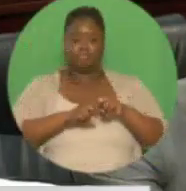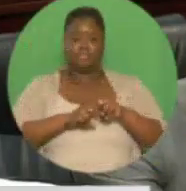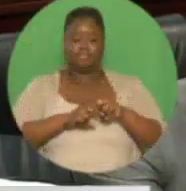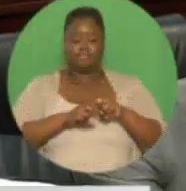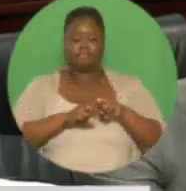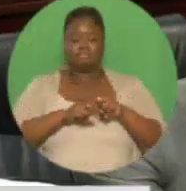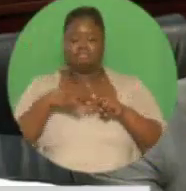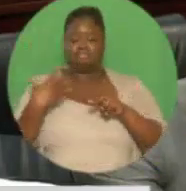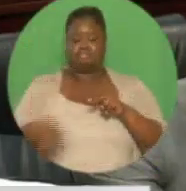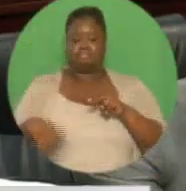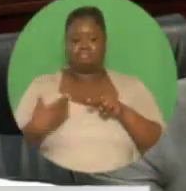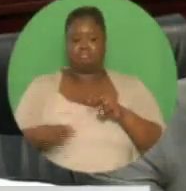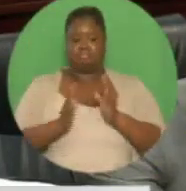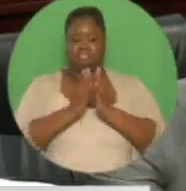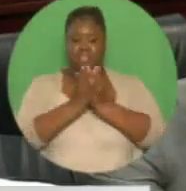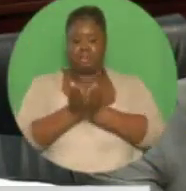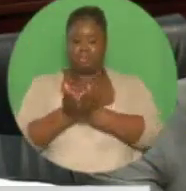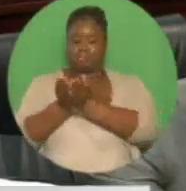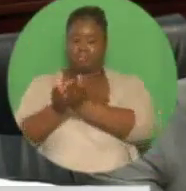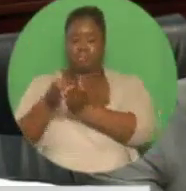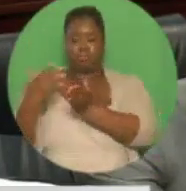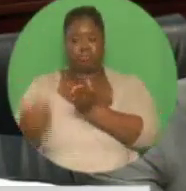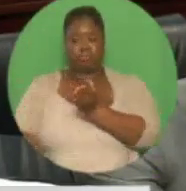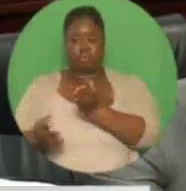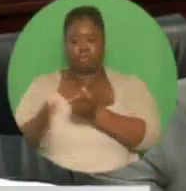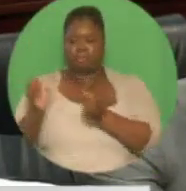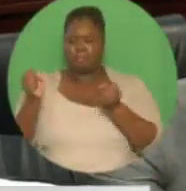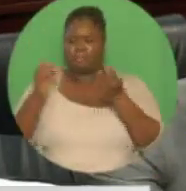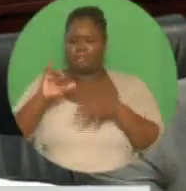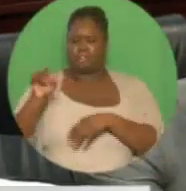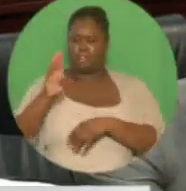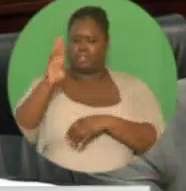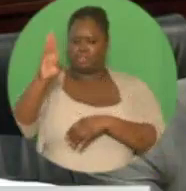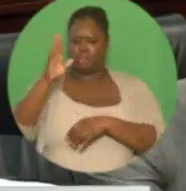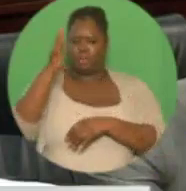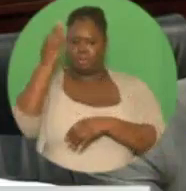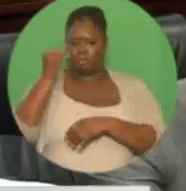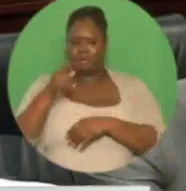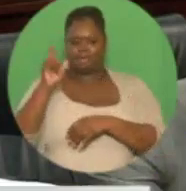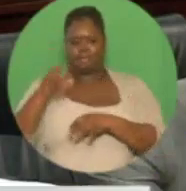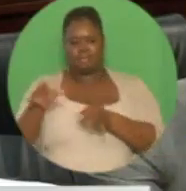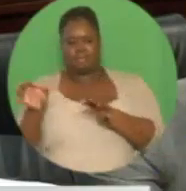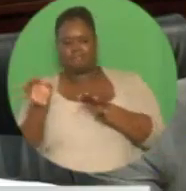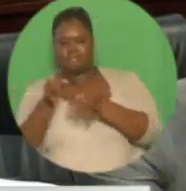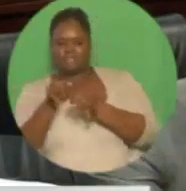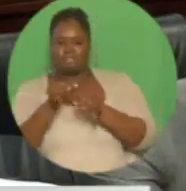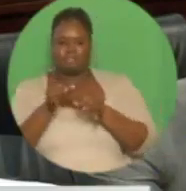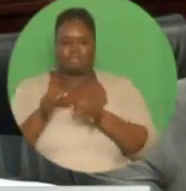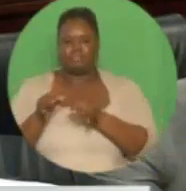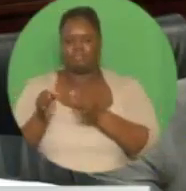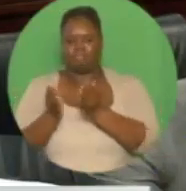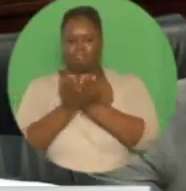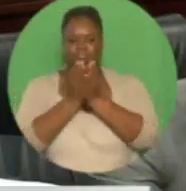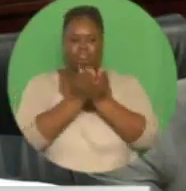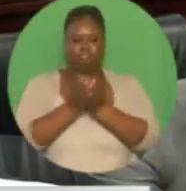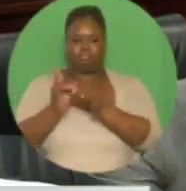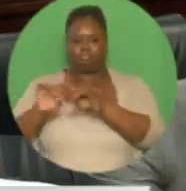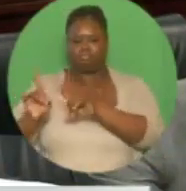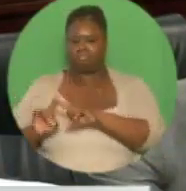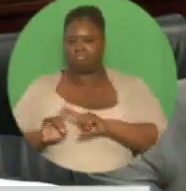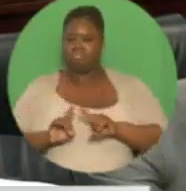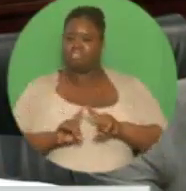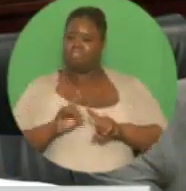much-needed business in yacht repairs and maintenance to Trinidad. We are ramping up our marketing and promotional planning, our international